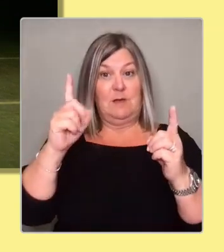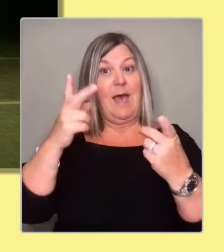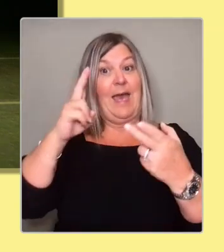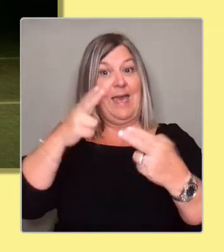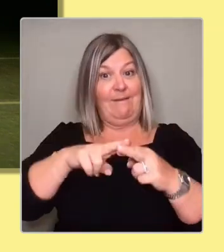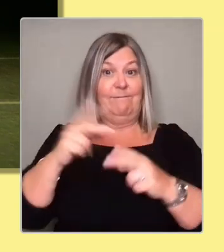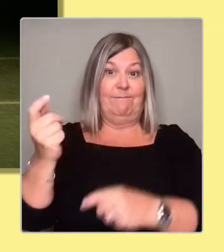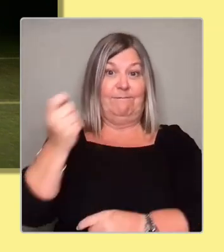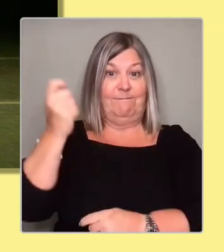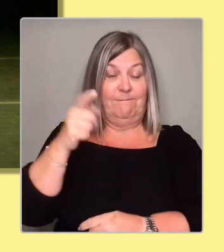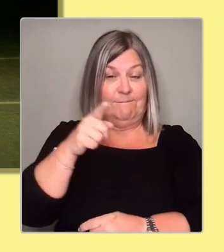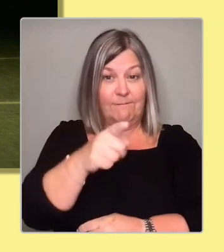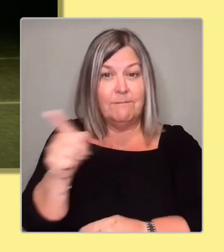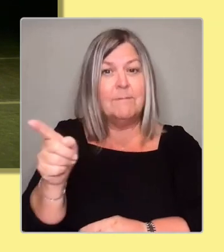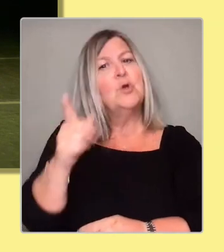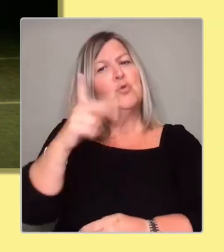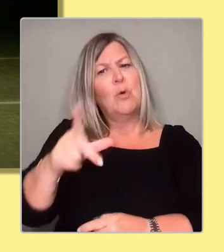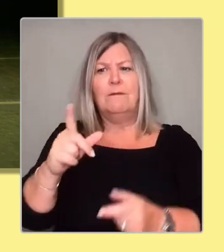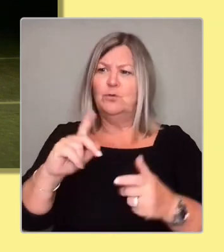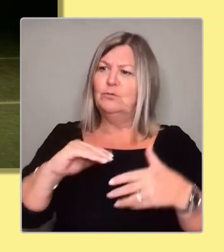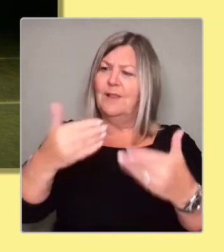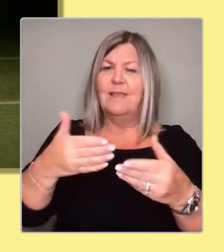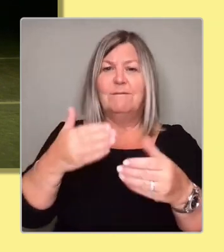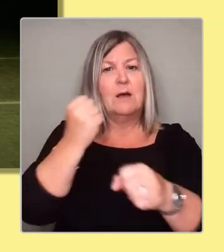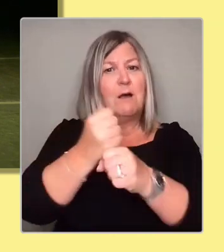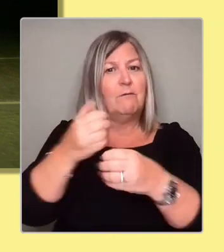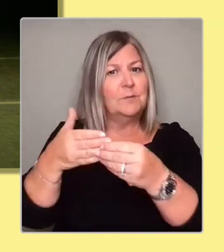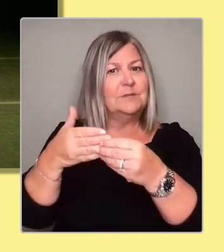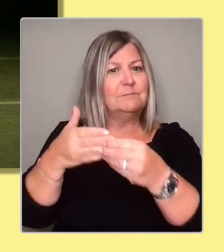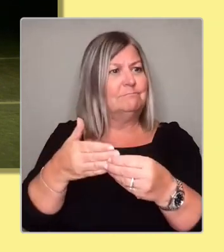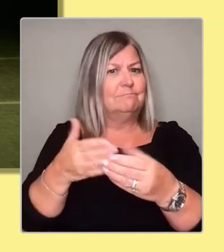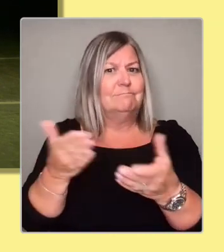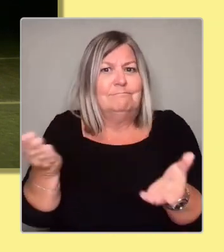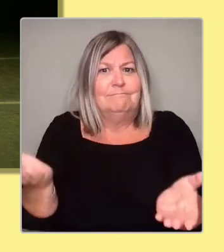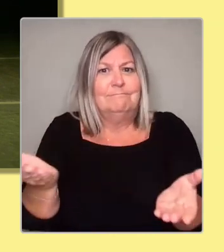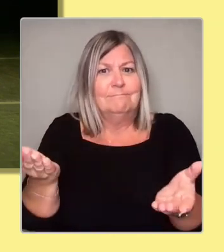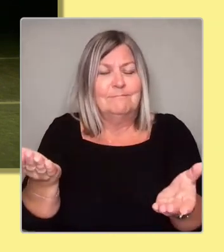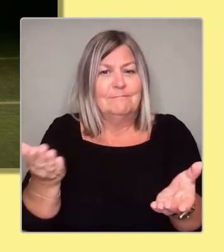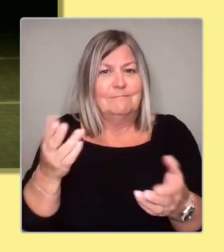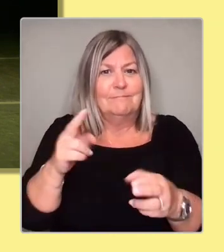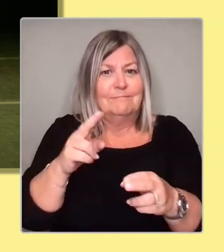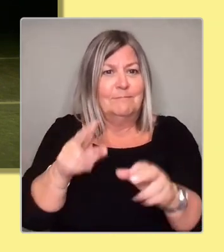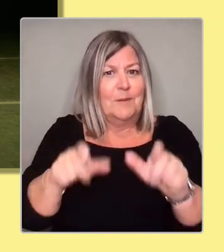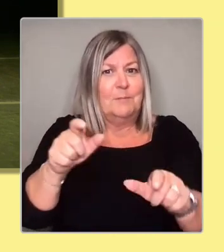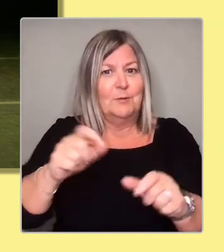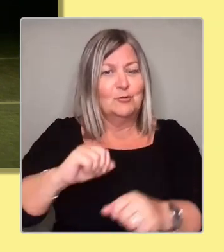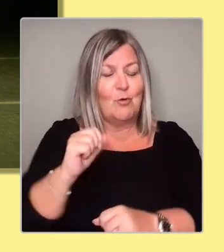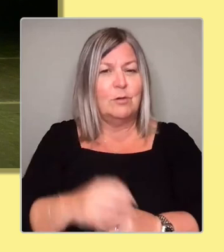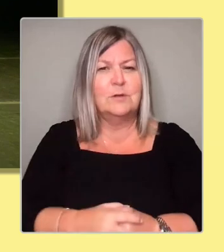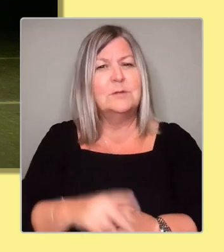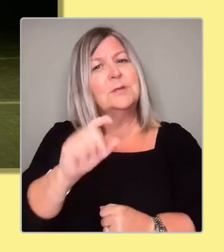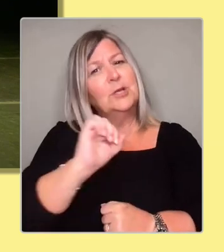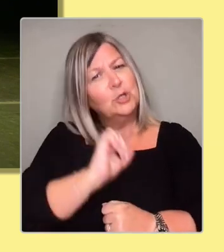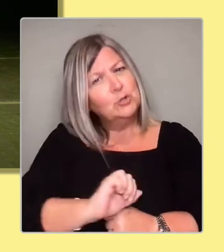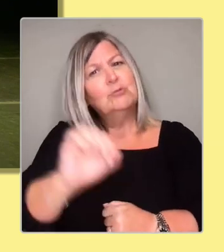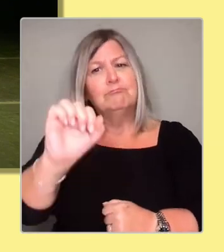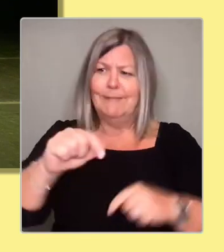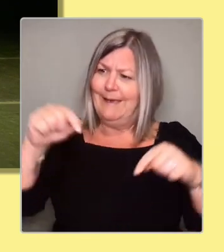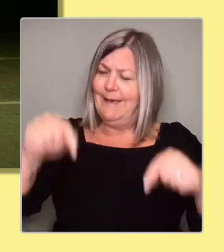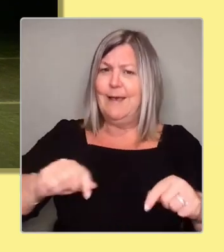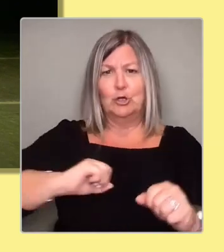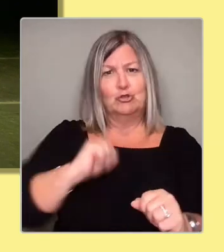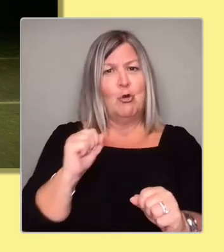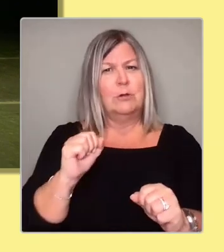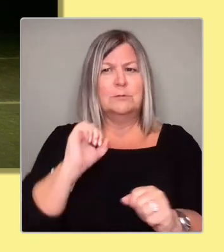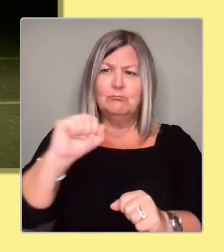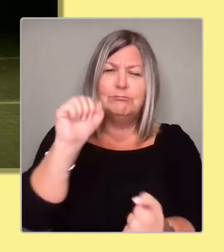Scotland right now. So my question really is, on the domestic agenda, what is your priorities for your government to improve the